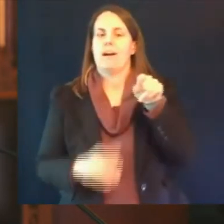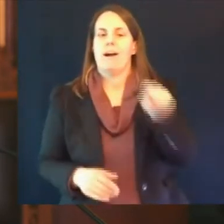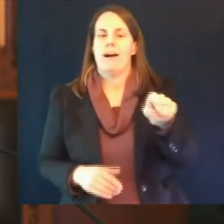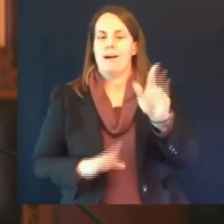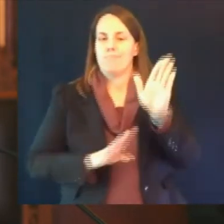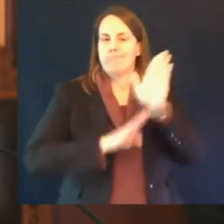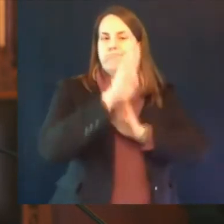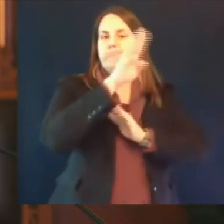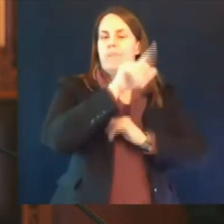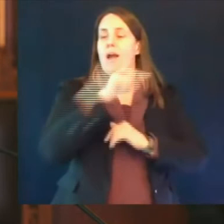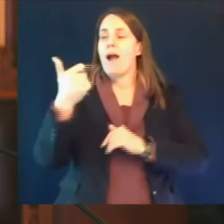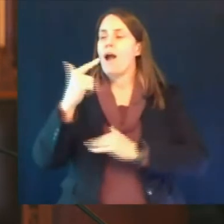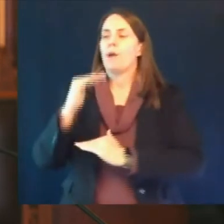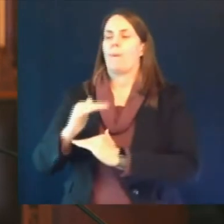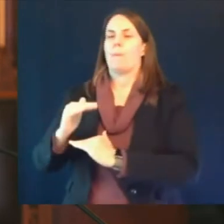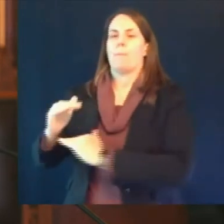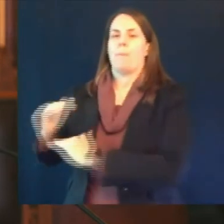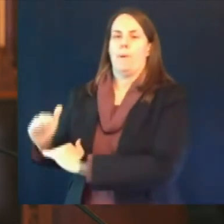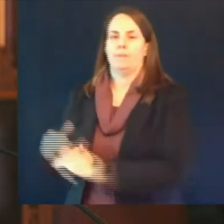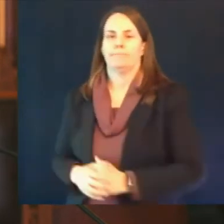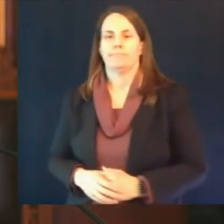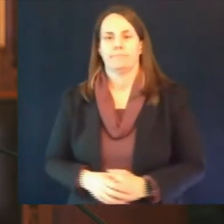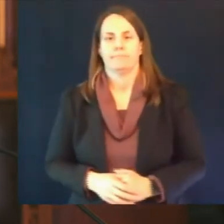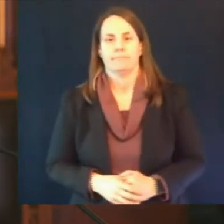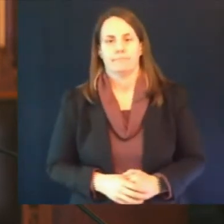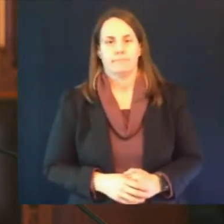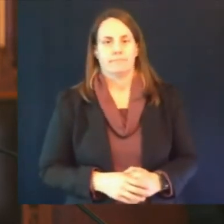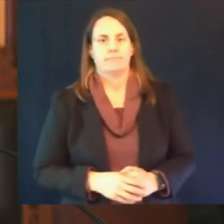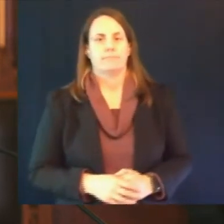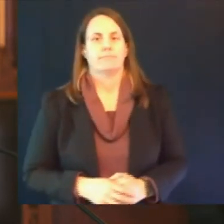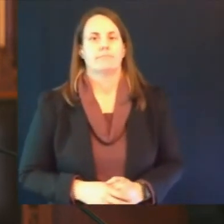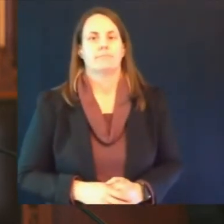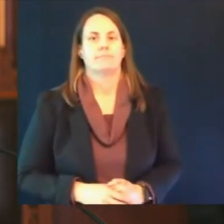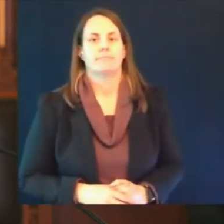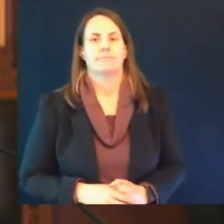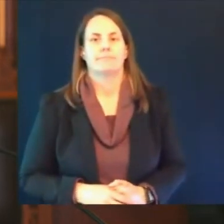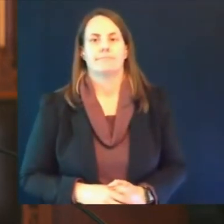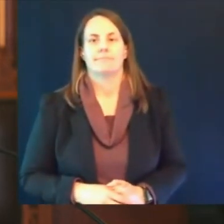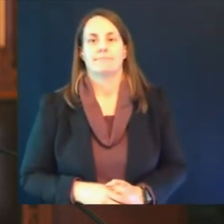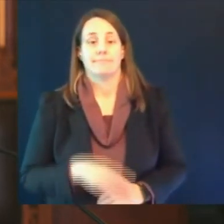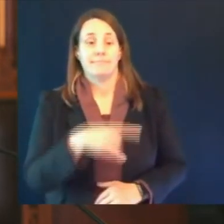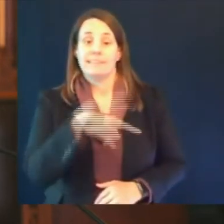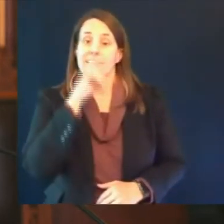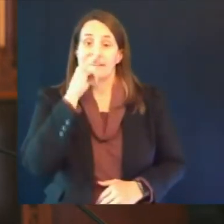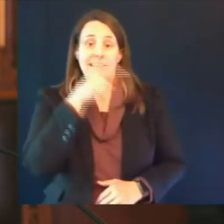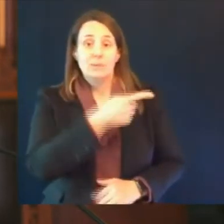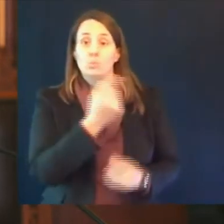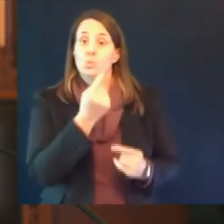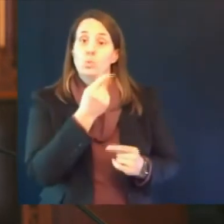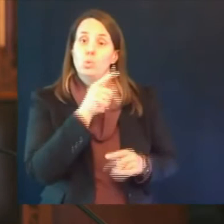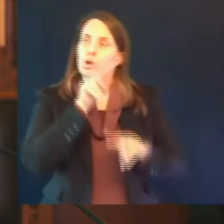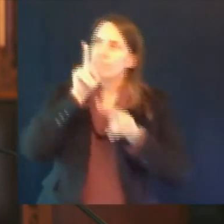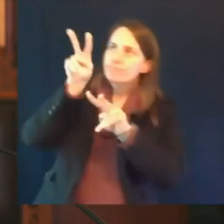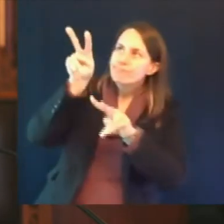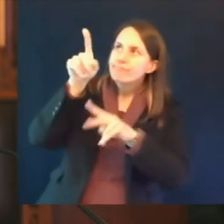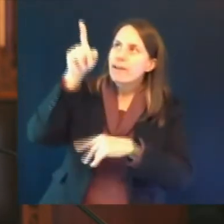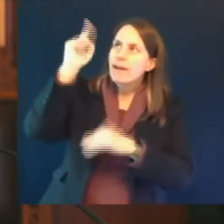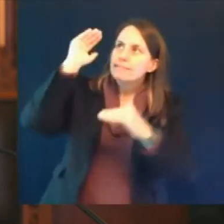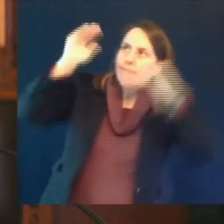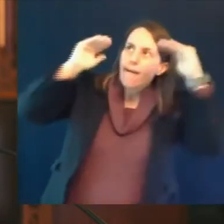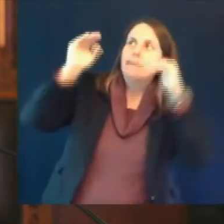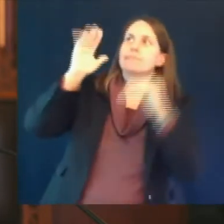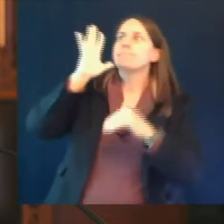do to mitigate this we know that if children are going to play sports it's better if they're a outside